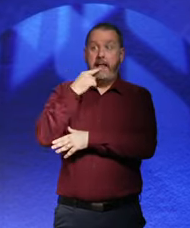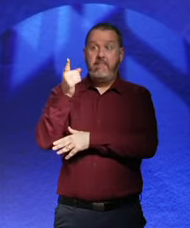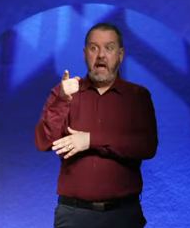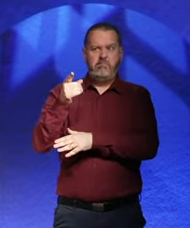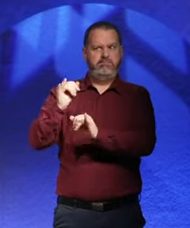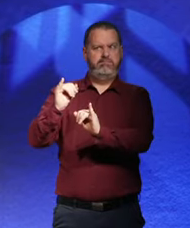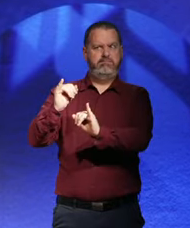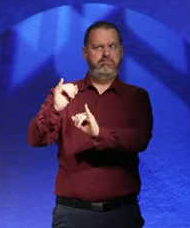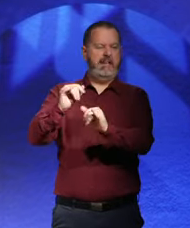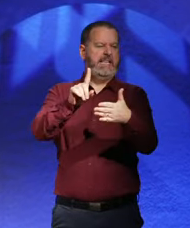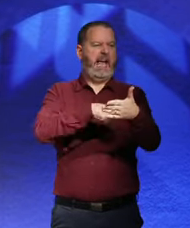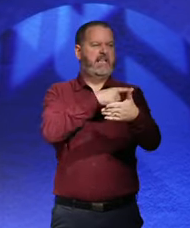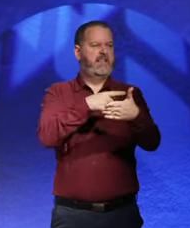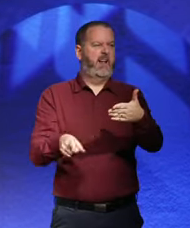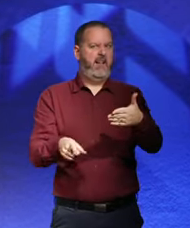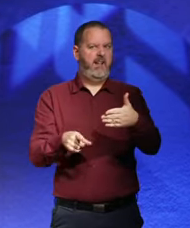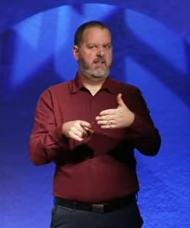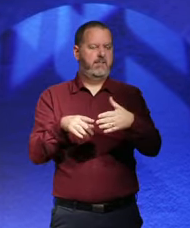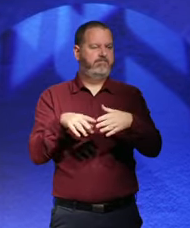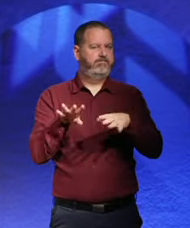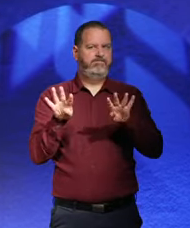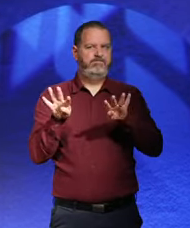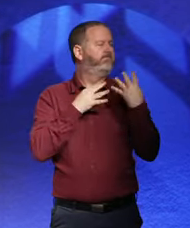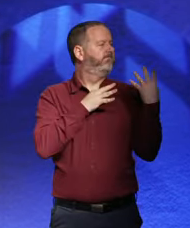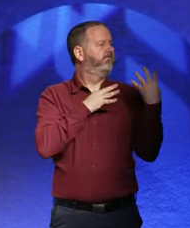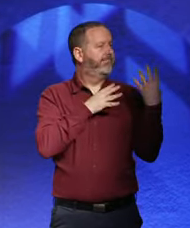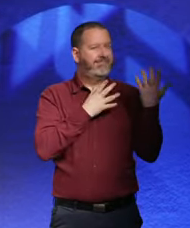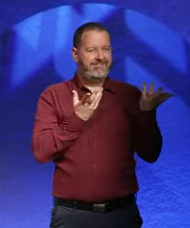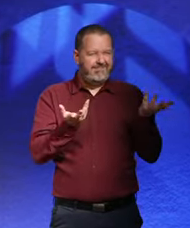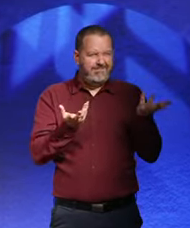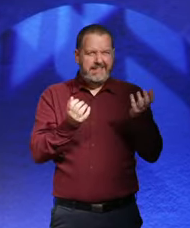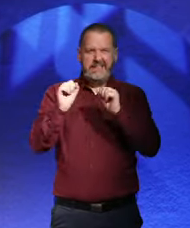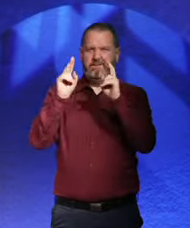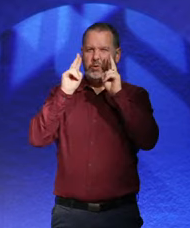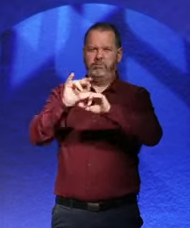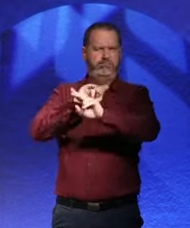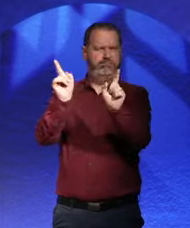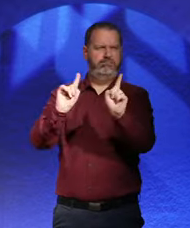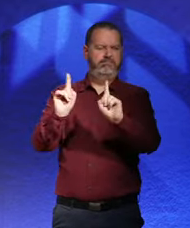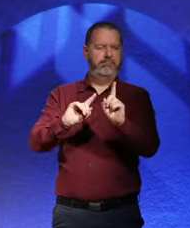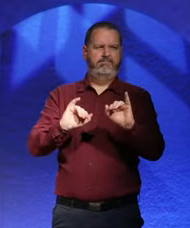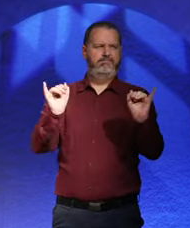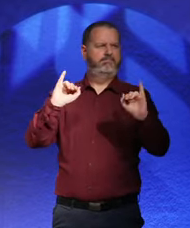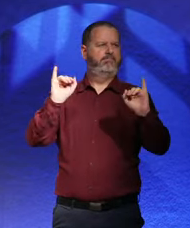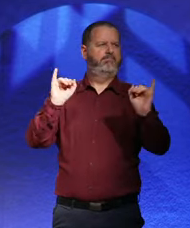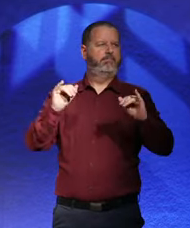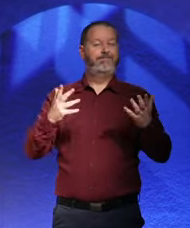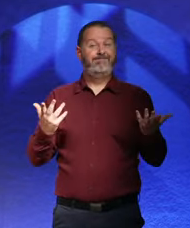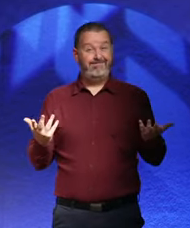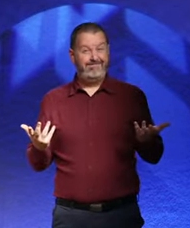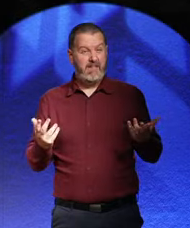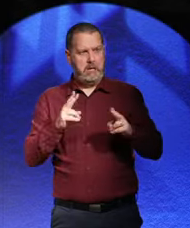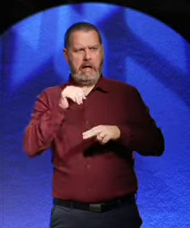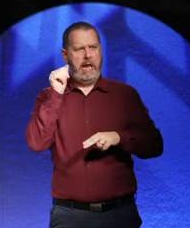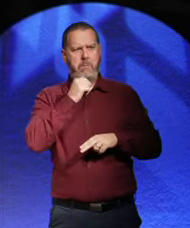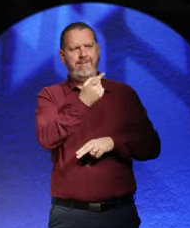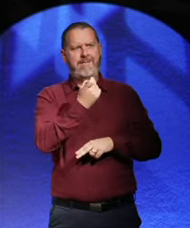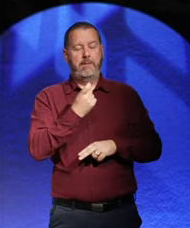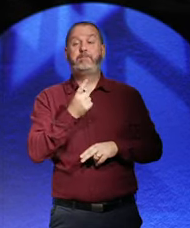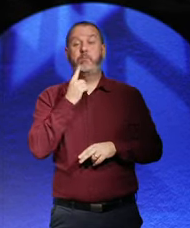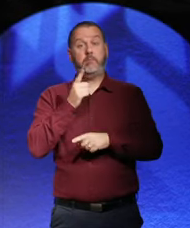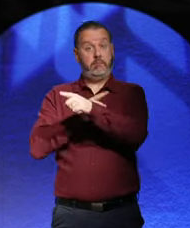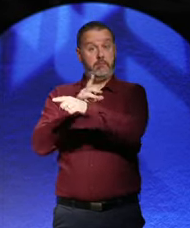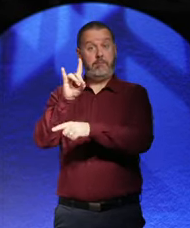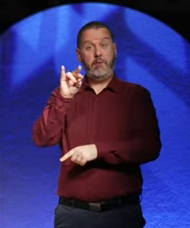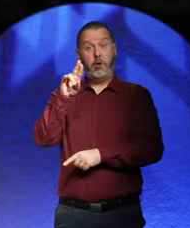views that are sort of seen as beyond the pale. And people want to cancel and won't let them speak on their campuses. Hirschfield was